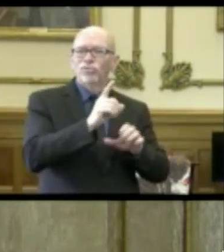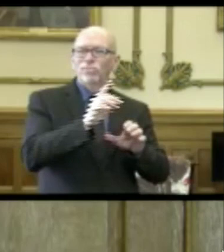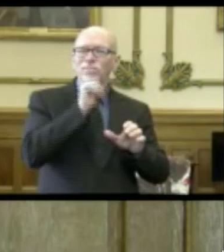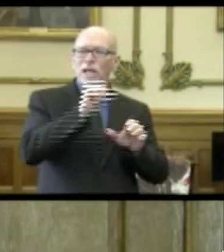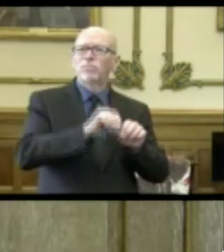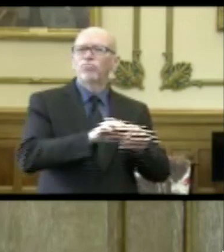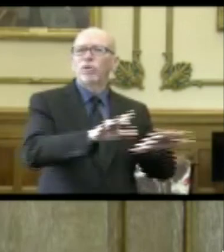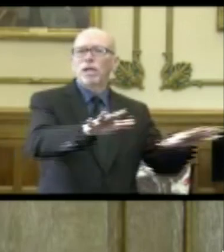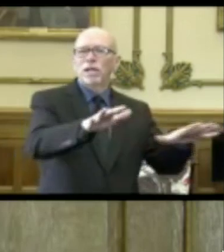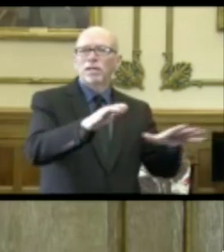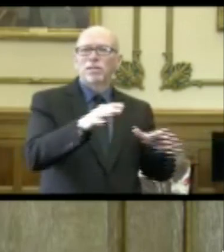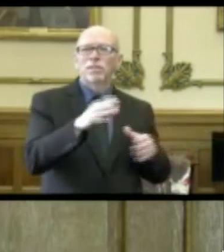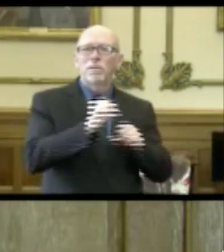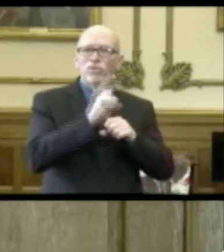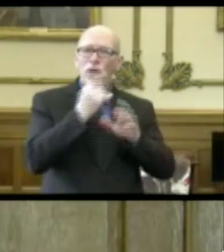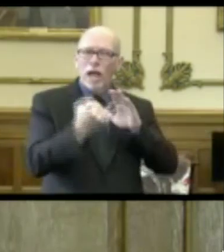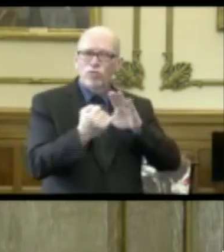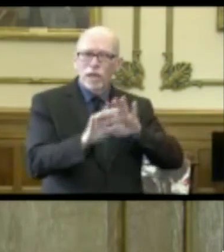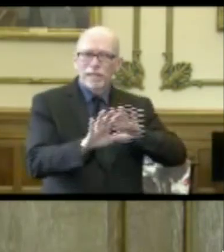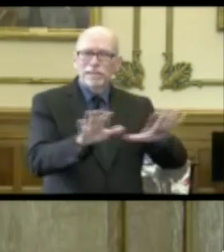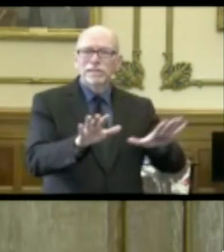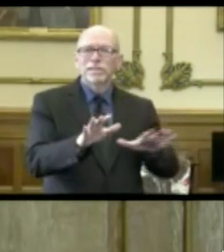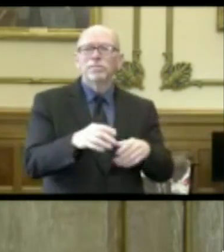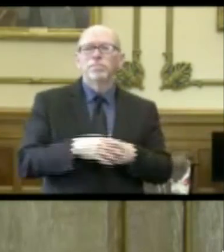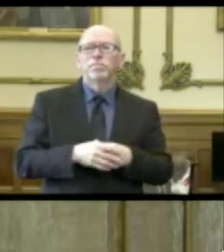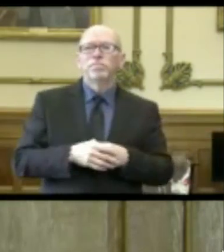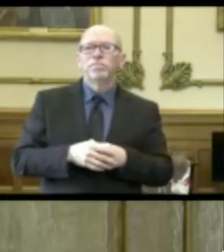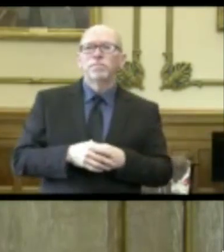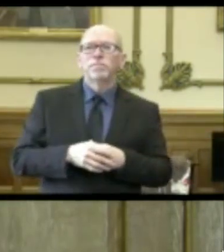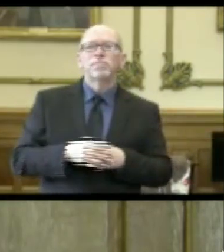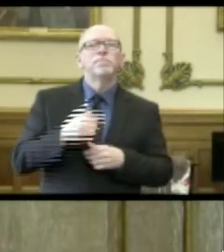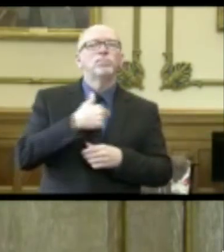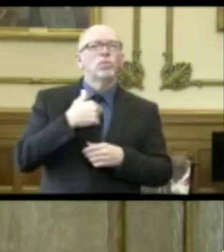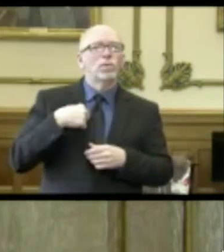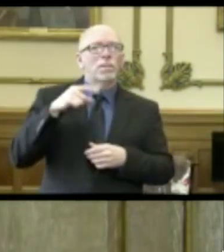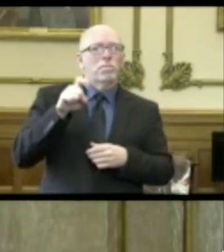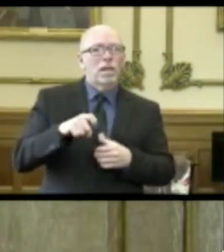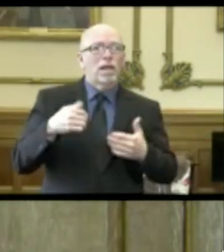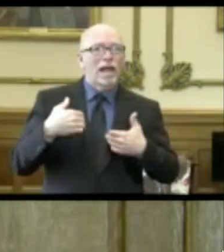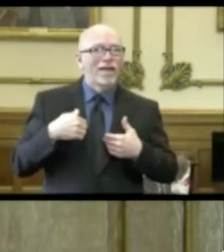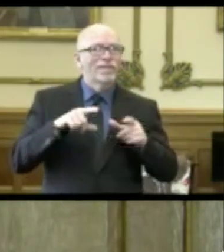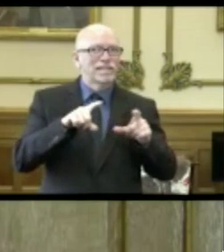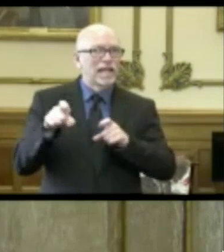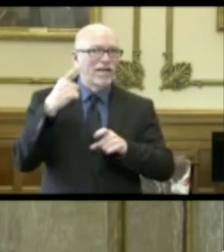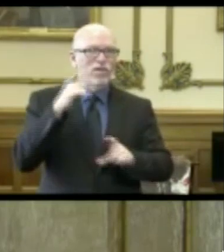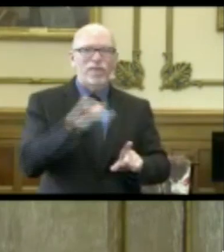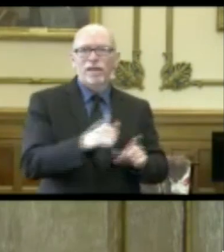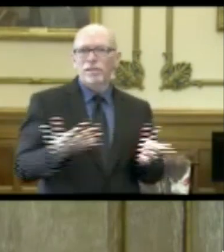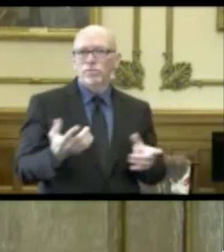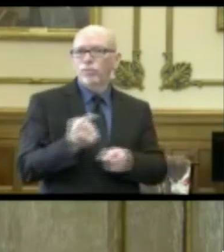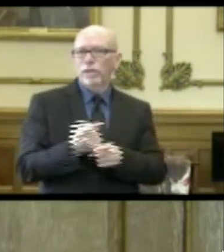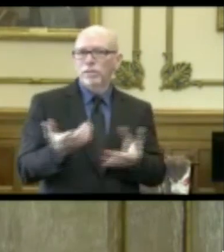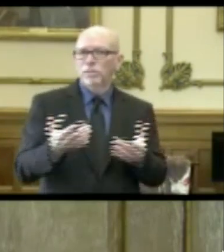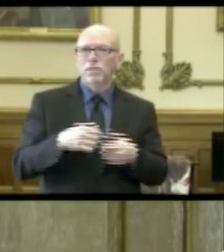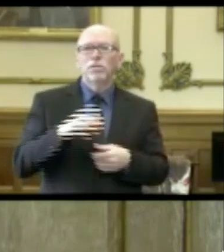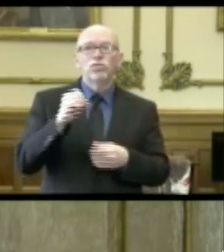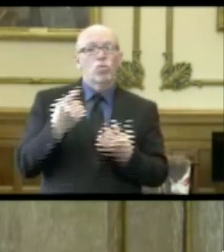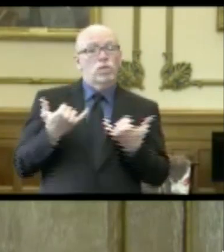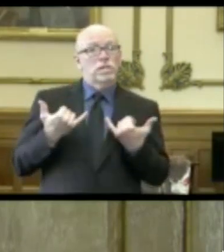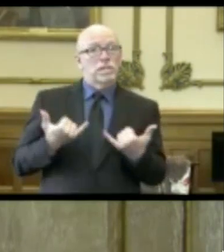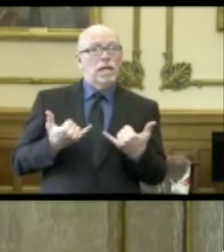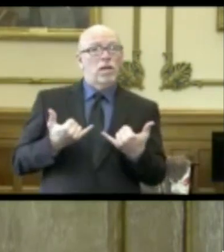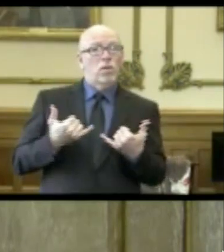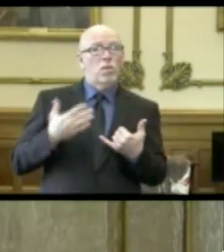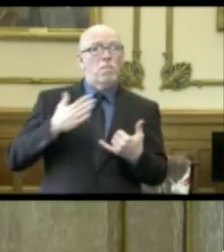and make sure that people are isolating or quarantining, we have to have tests. So I would agree that at this point in time, my